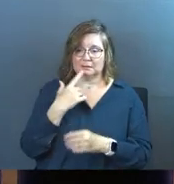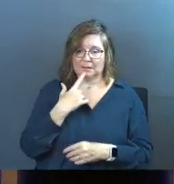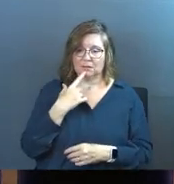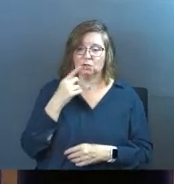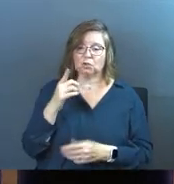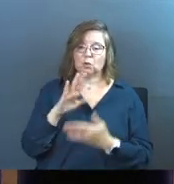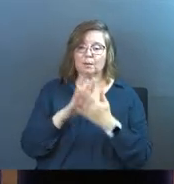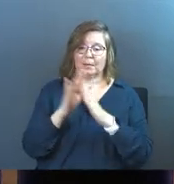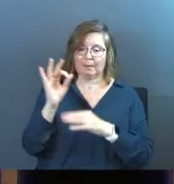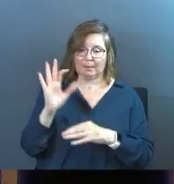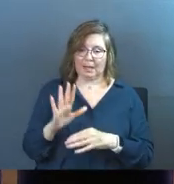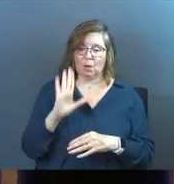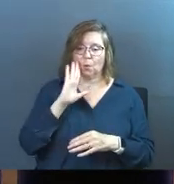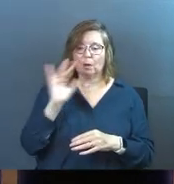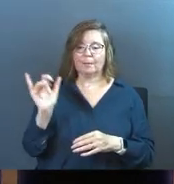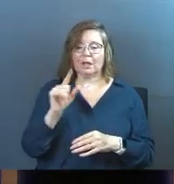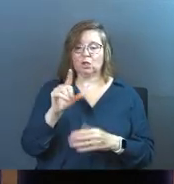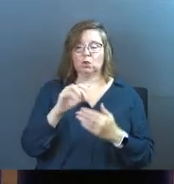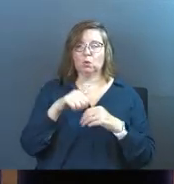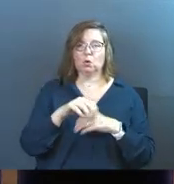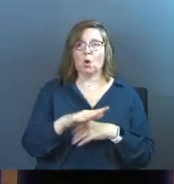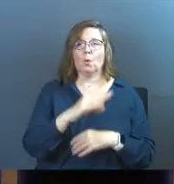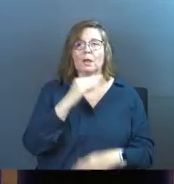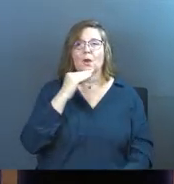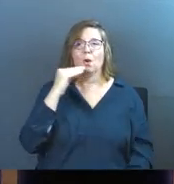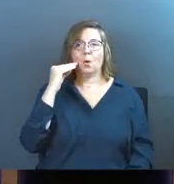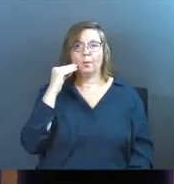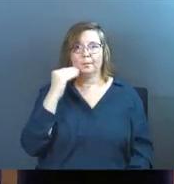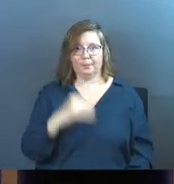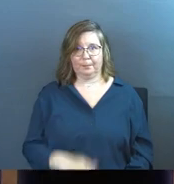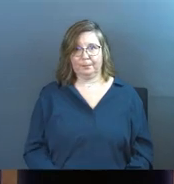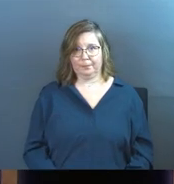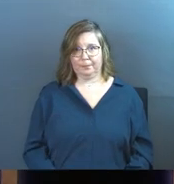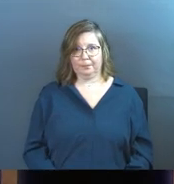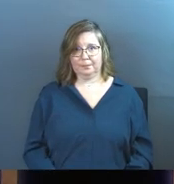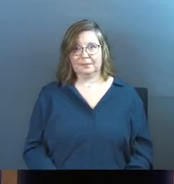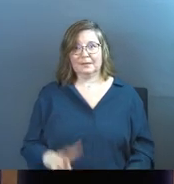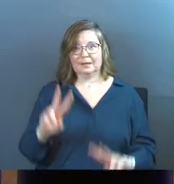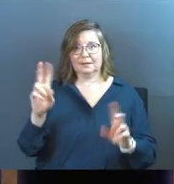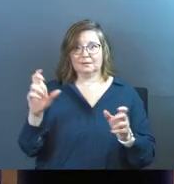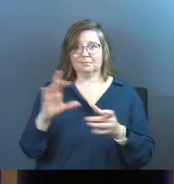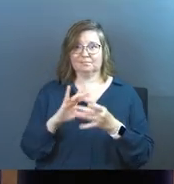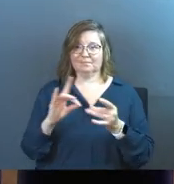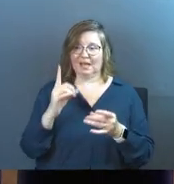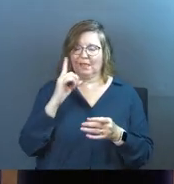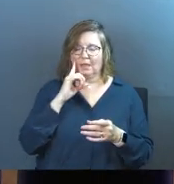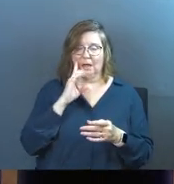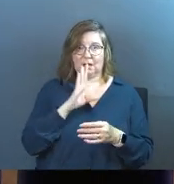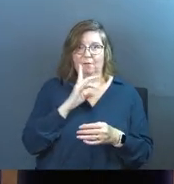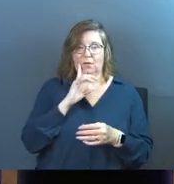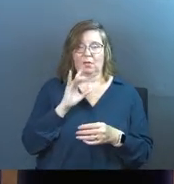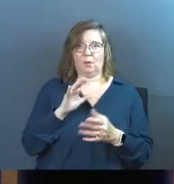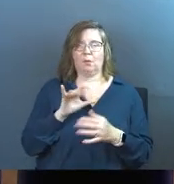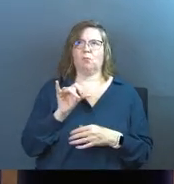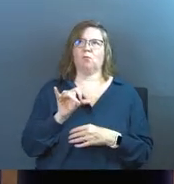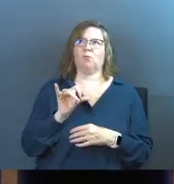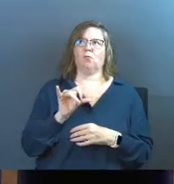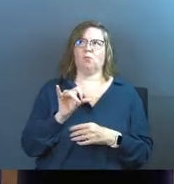and said, you becoming a pastor will be like you going home, is the way he put it to me. Never thought about it that way.